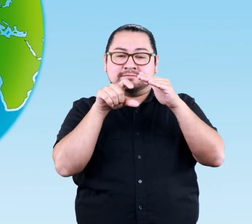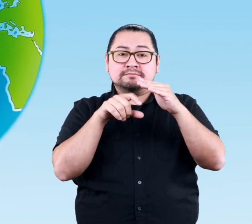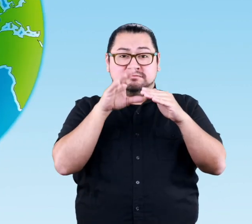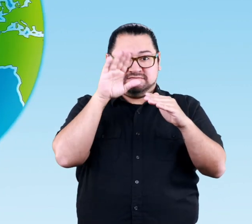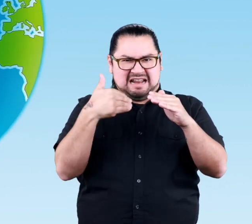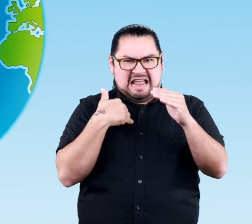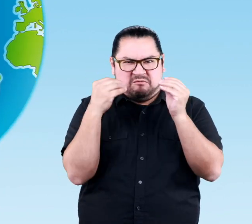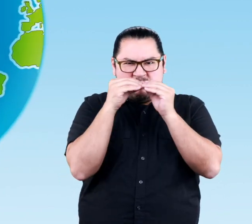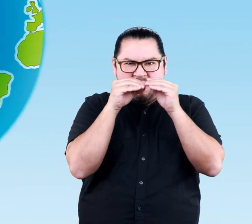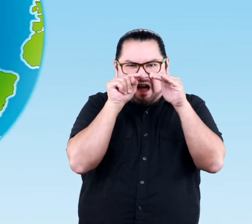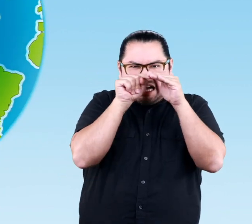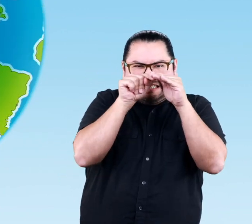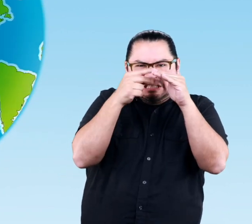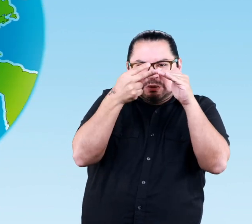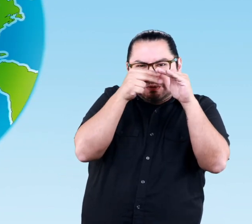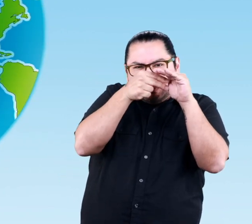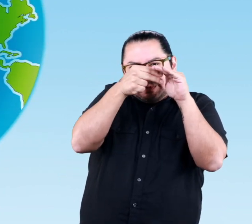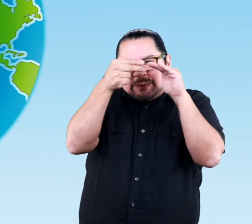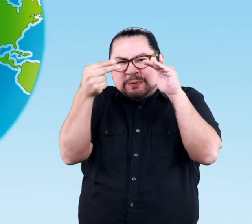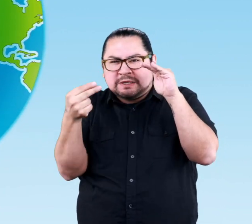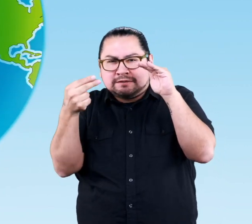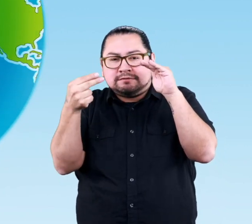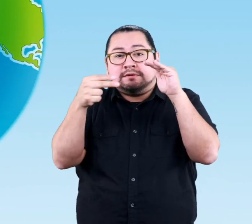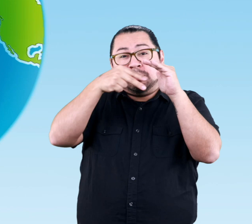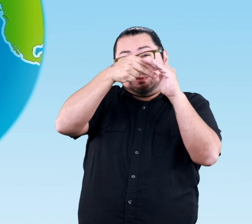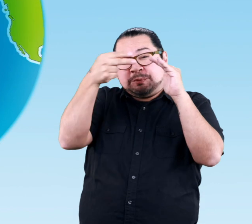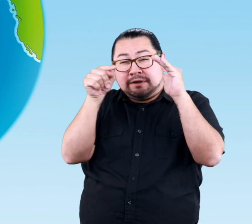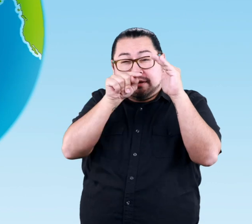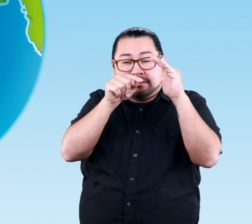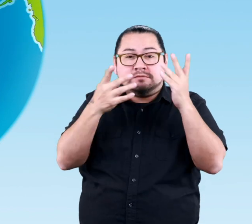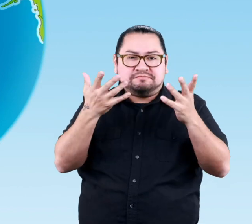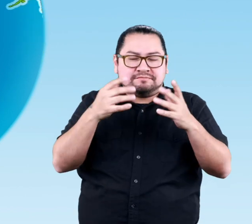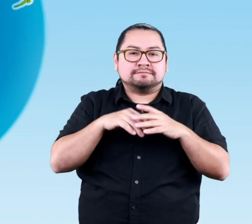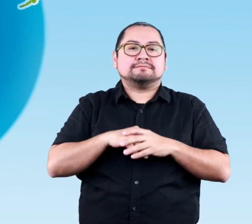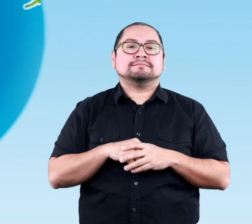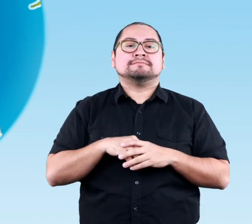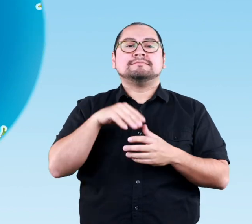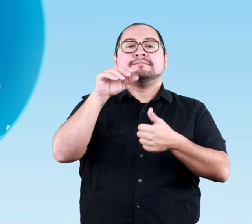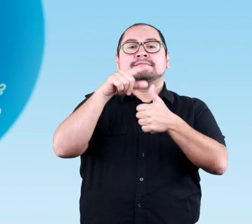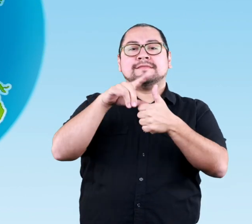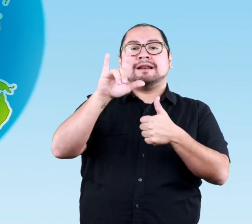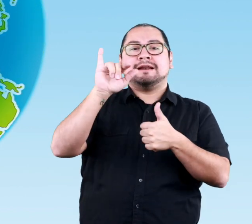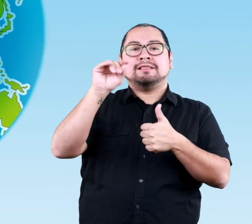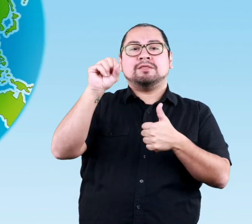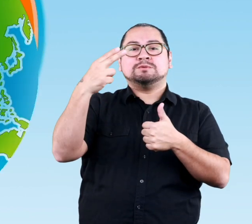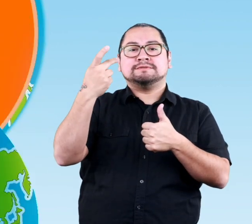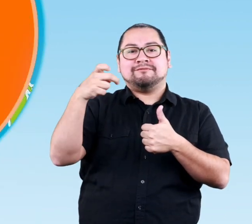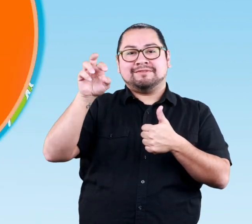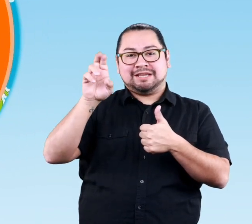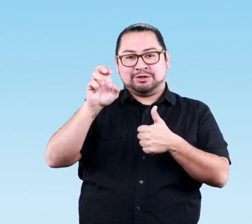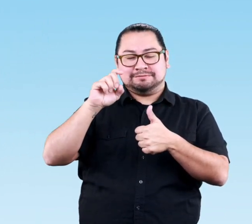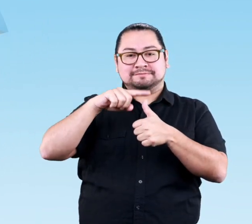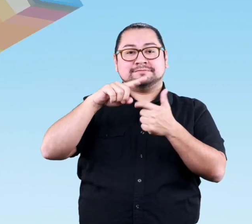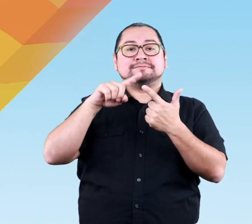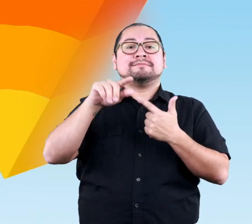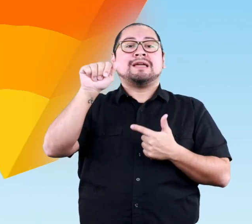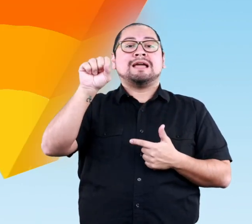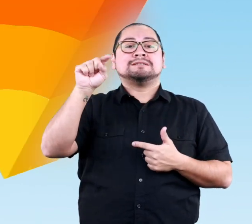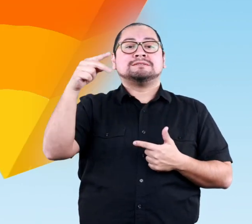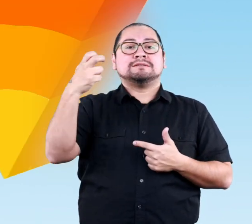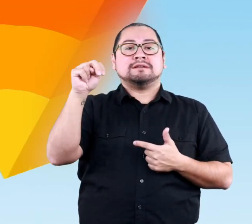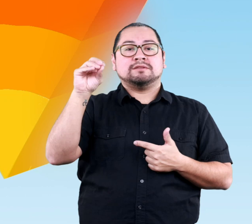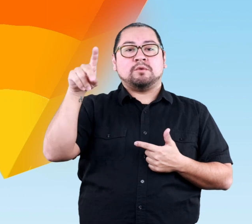of the earth, let's talk about two areas that literally come between it and the earth's crust. The